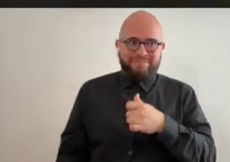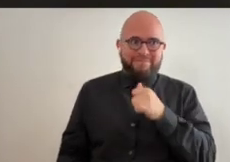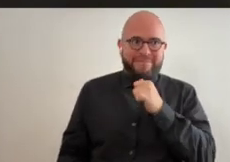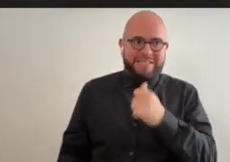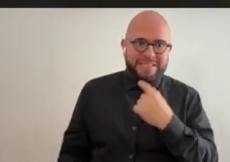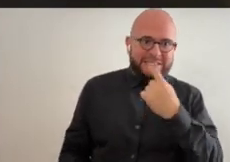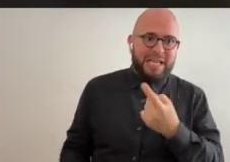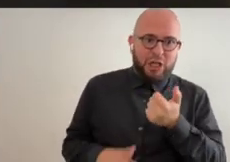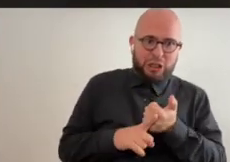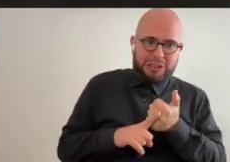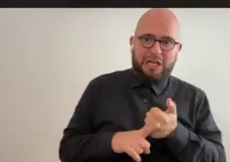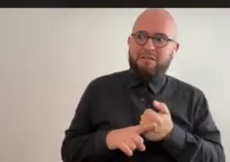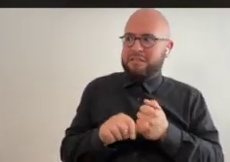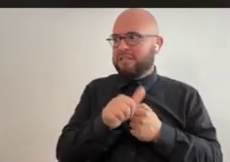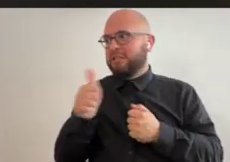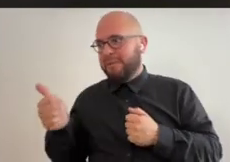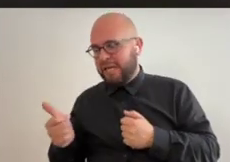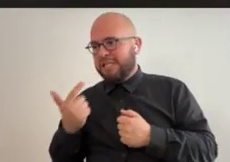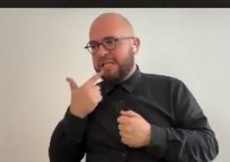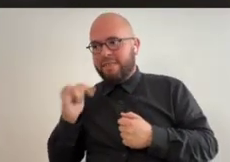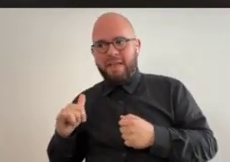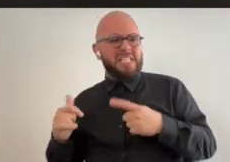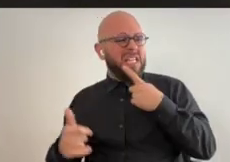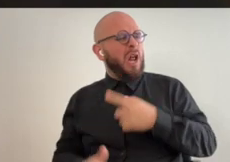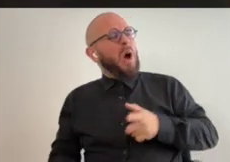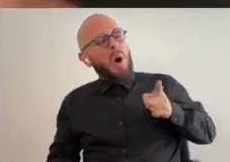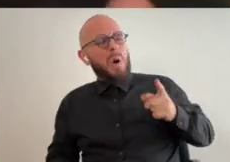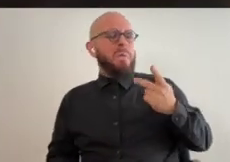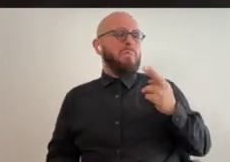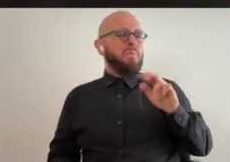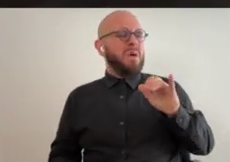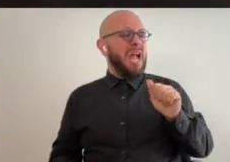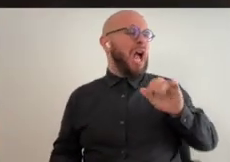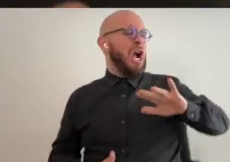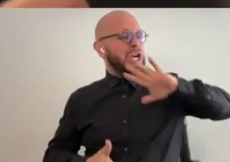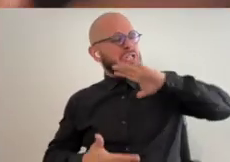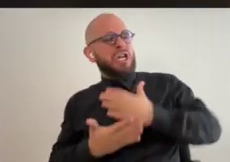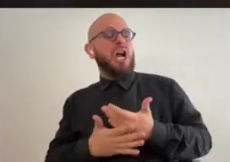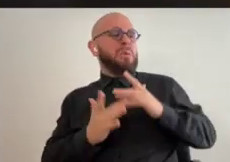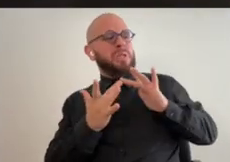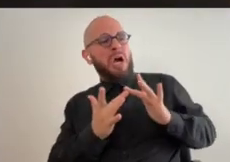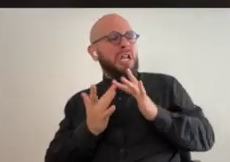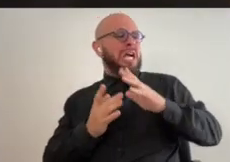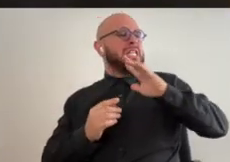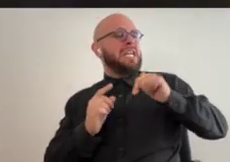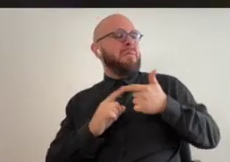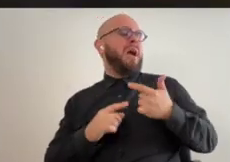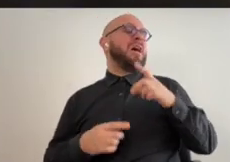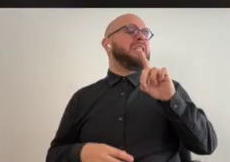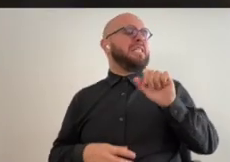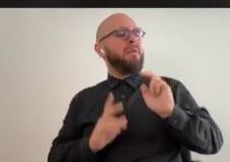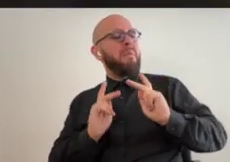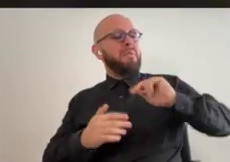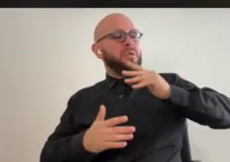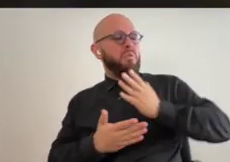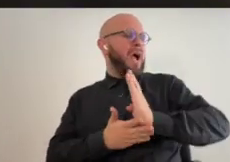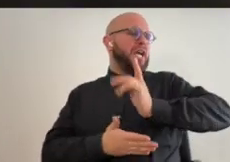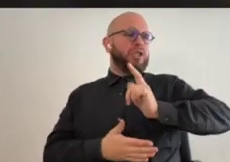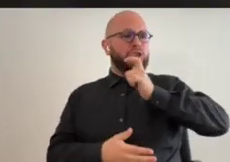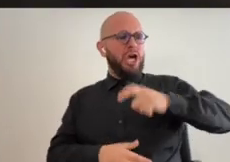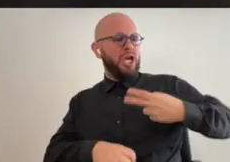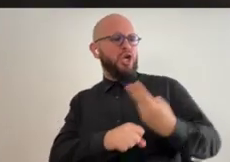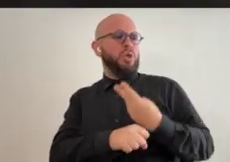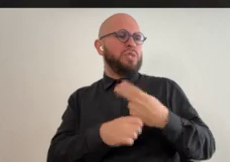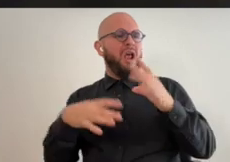then my mom wasn't saying it someone else was saying it saying kriya her daughter was online talking about